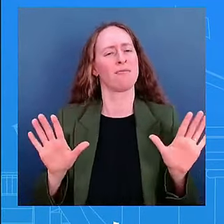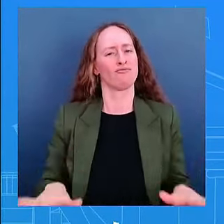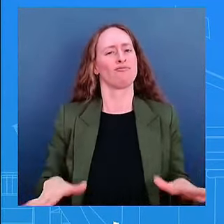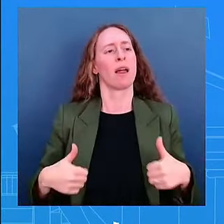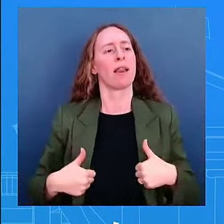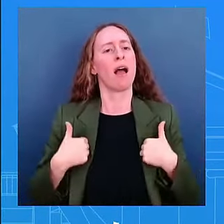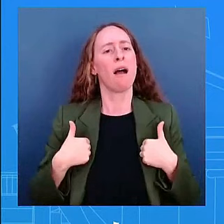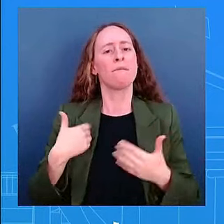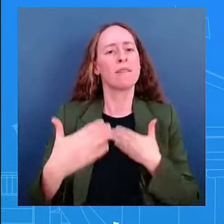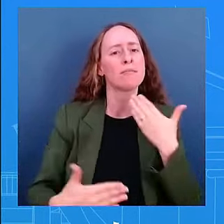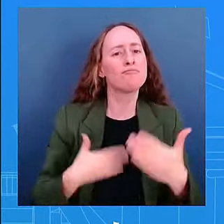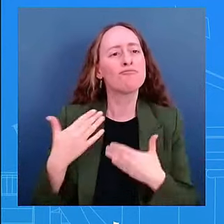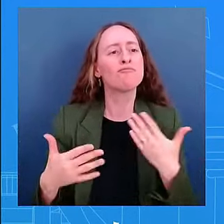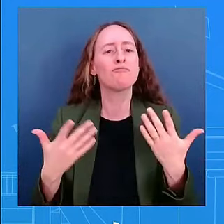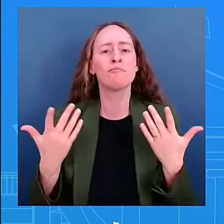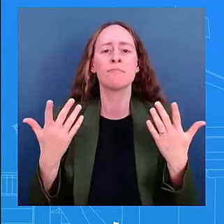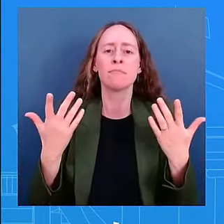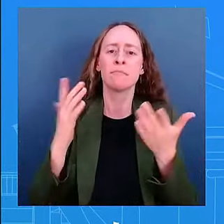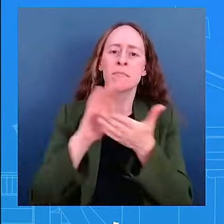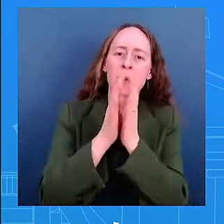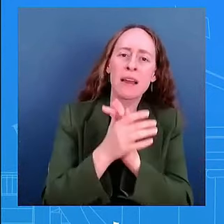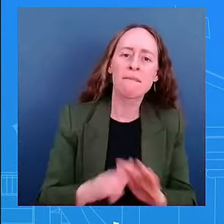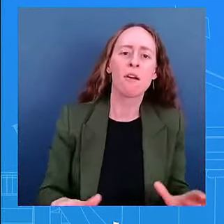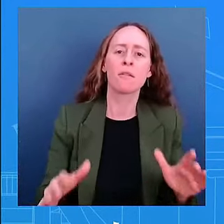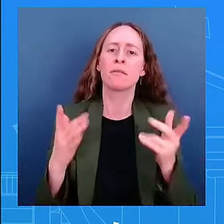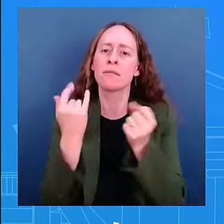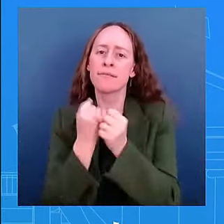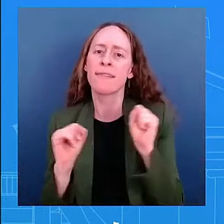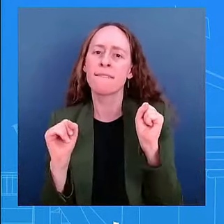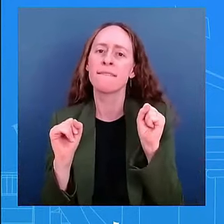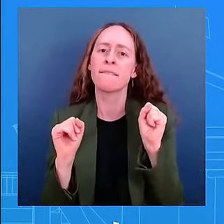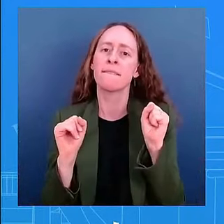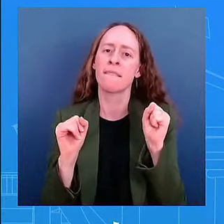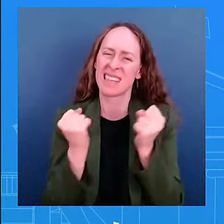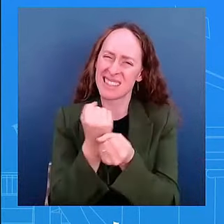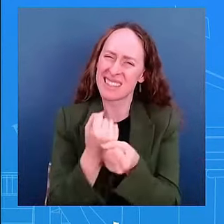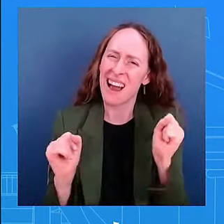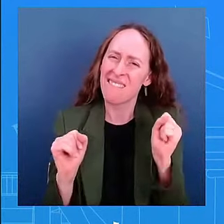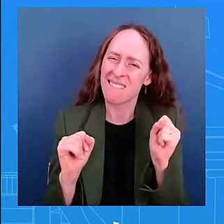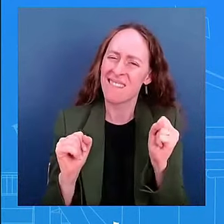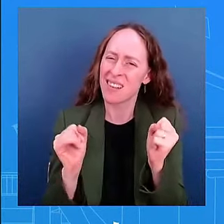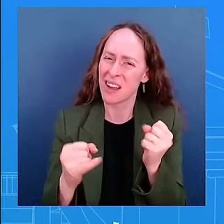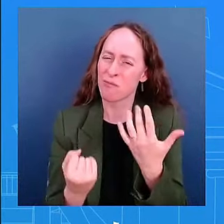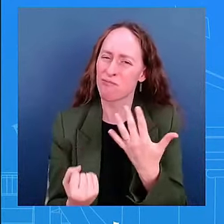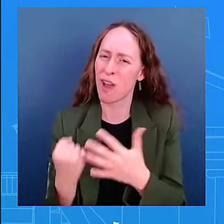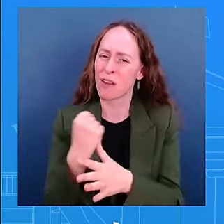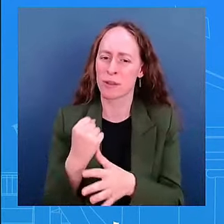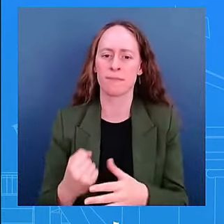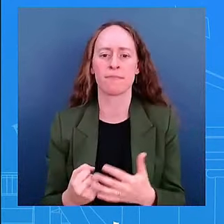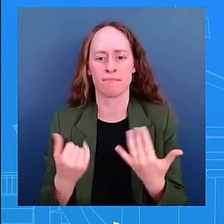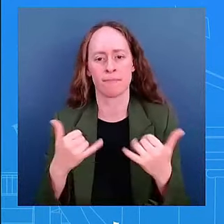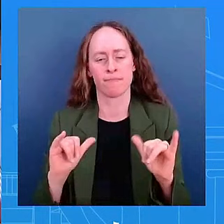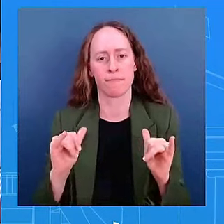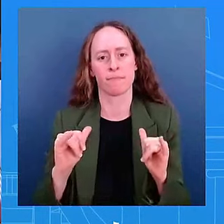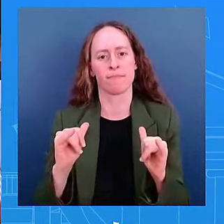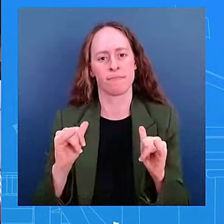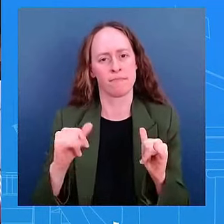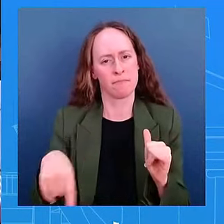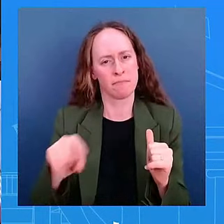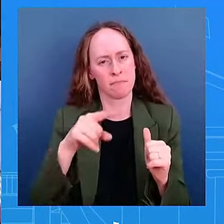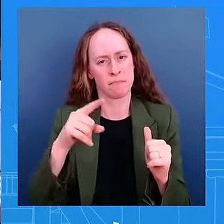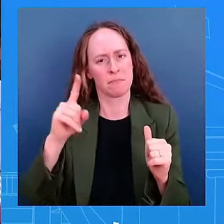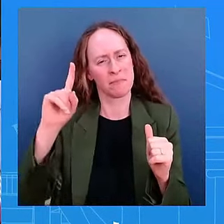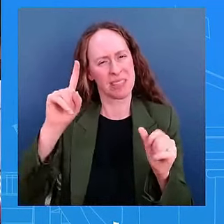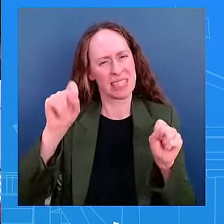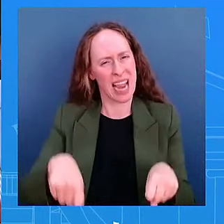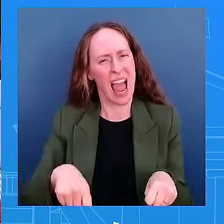and that's what we want to see so we that's what we believe there's a diplomatic solution here and that's what we're trying to get to will the white house be reaching out again